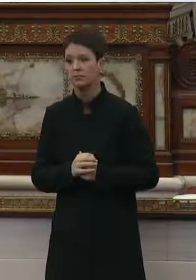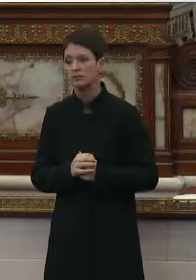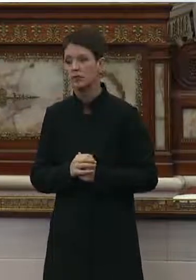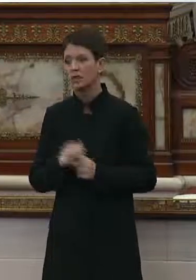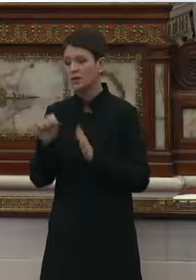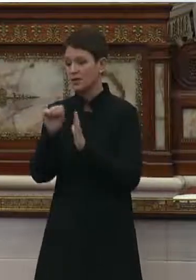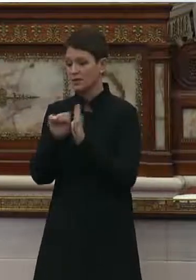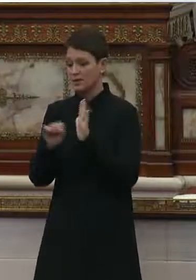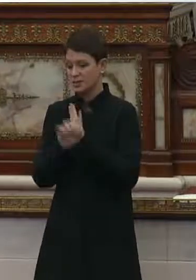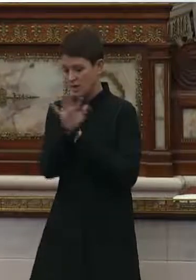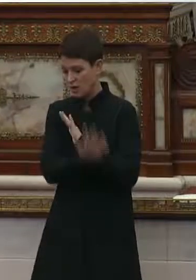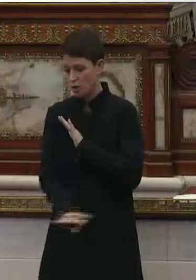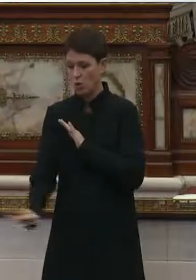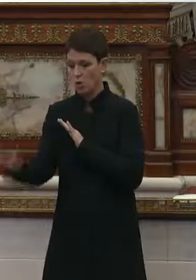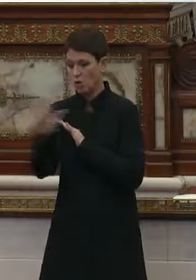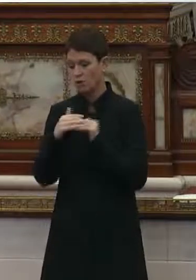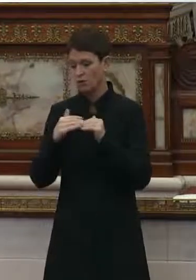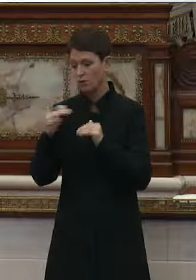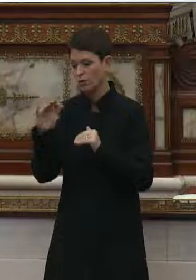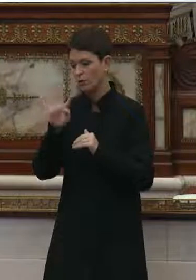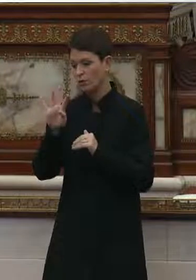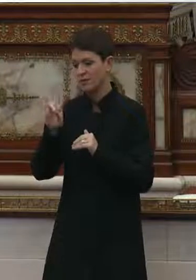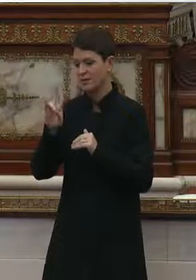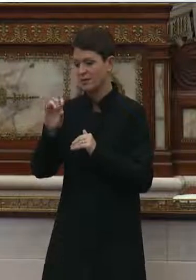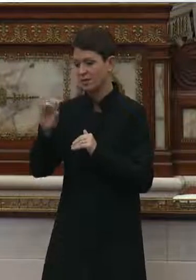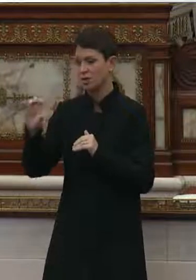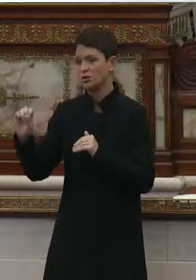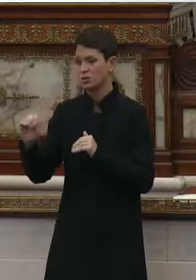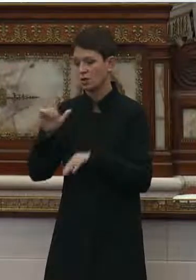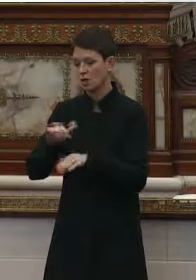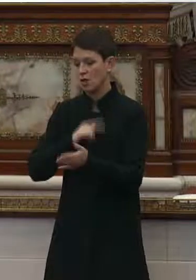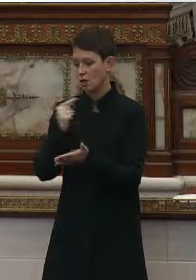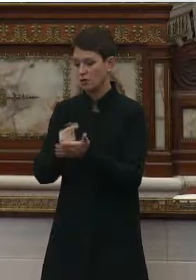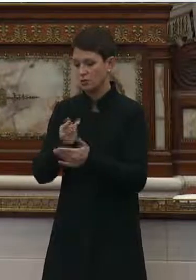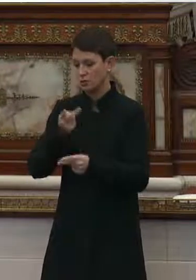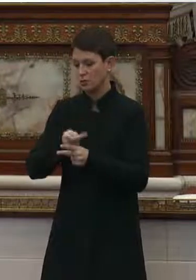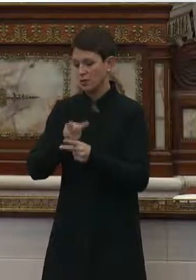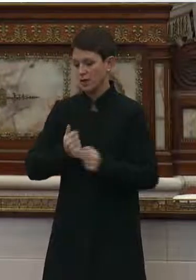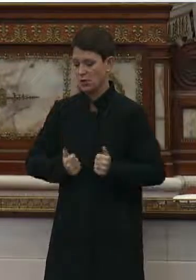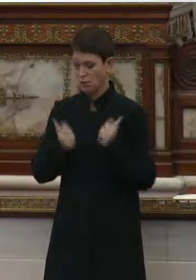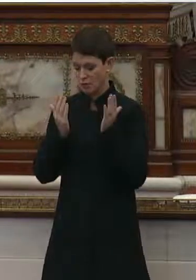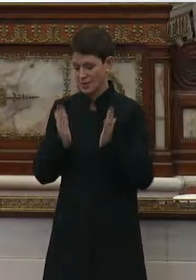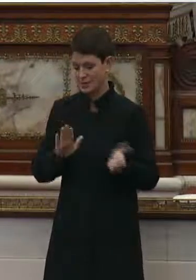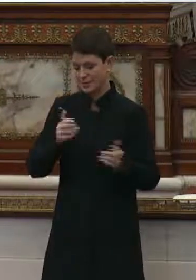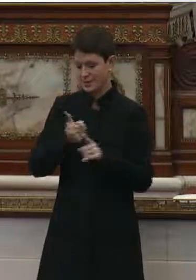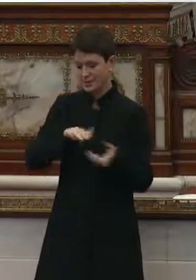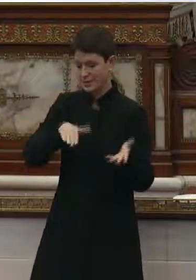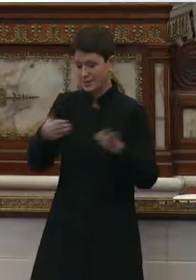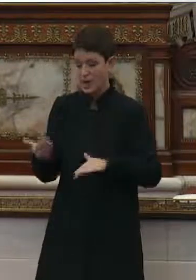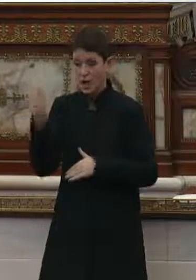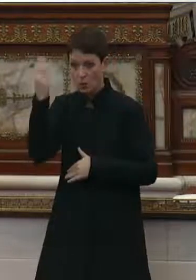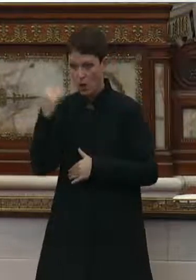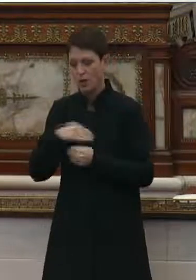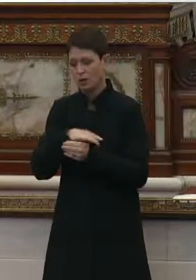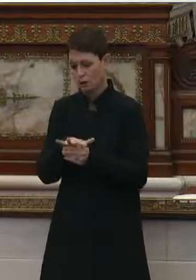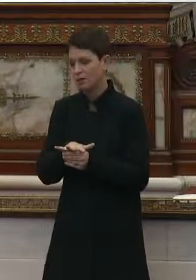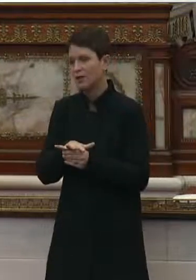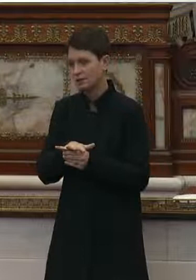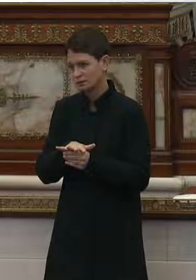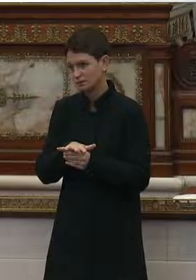Commonwealth, more than 4,700 long-term care residents died from COVID-19